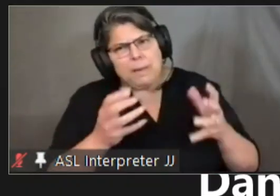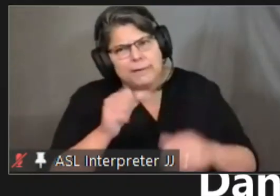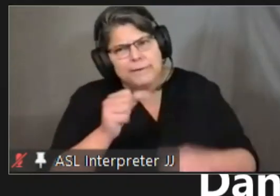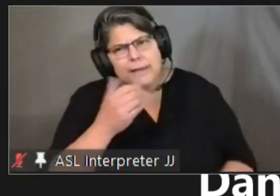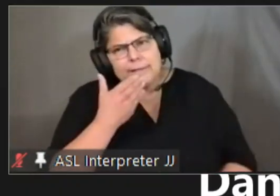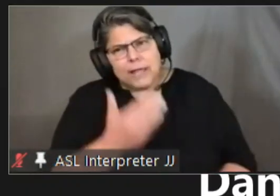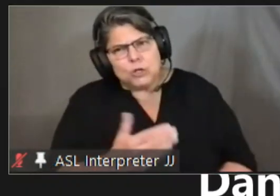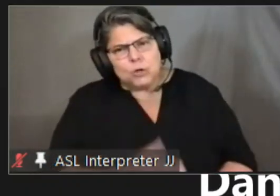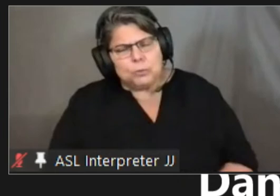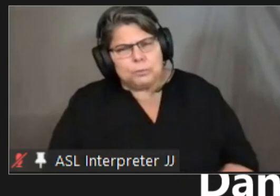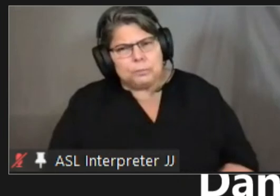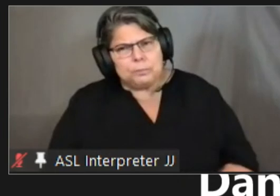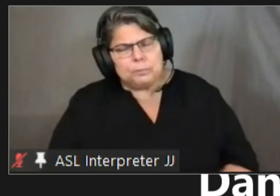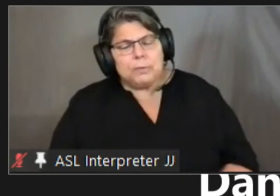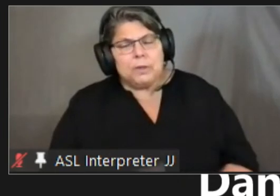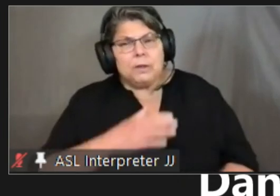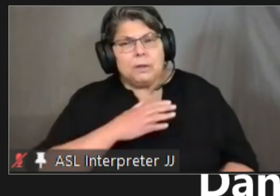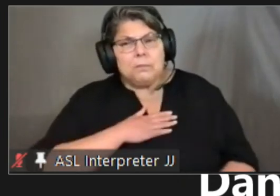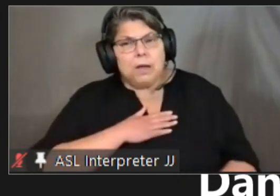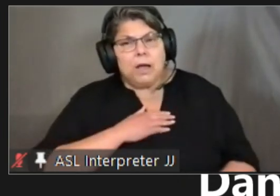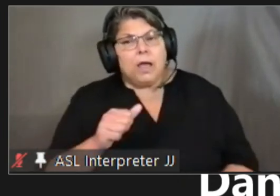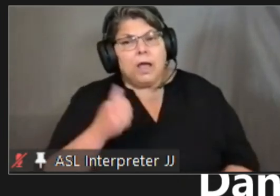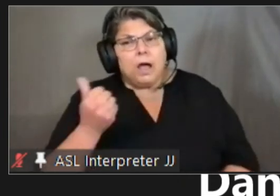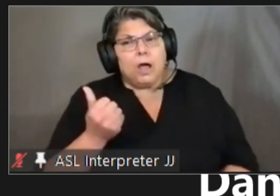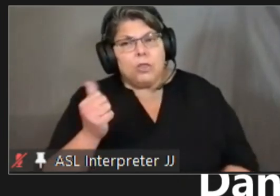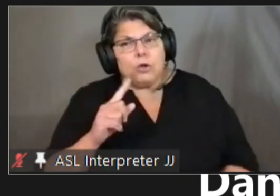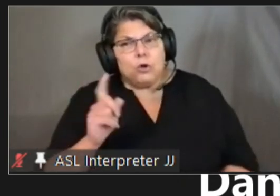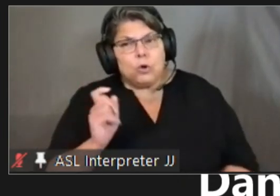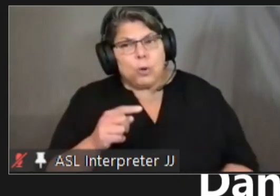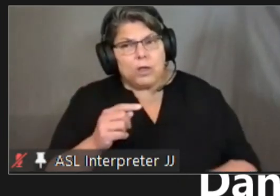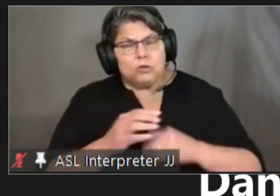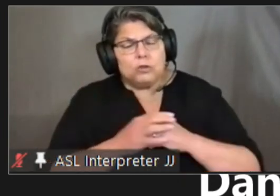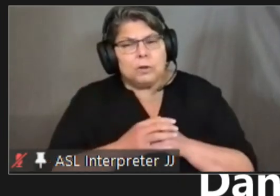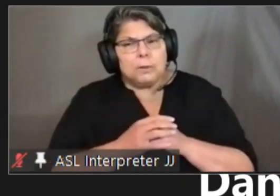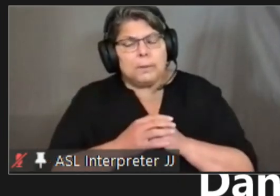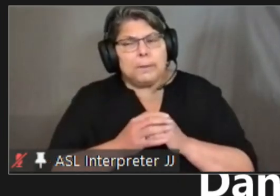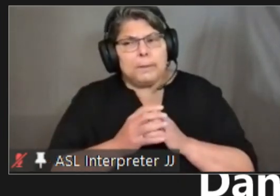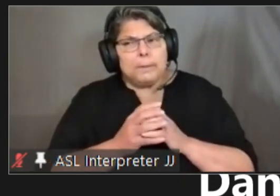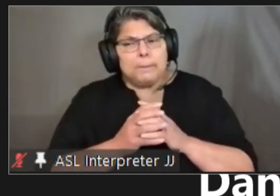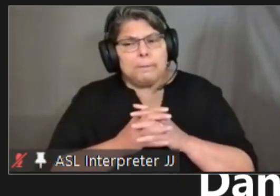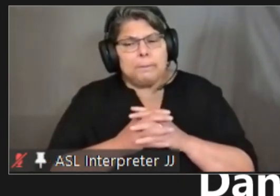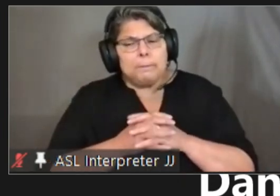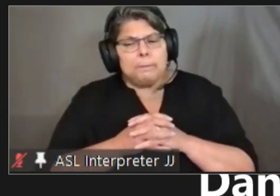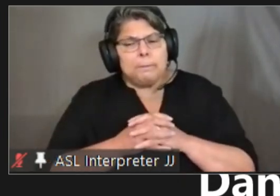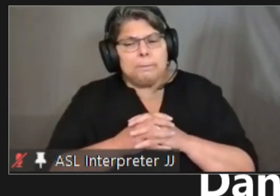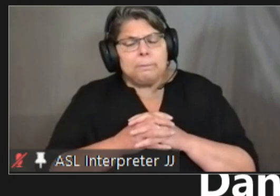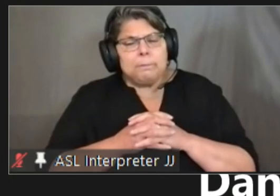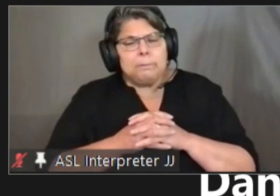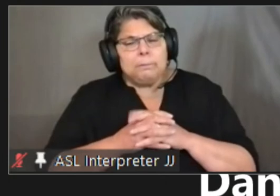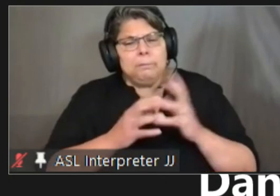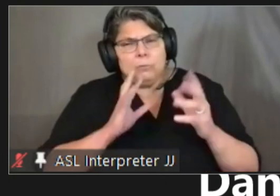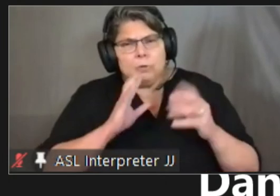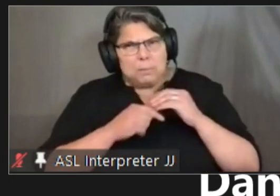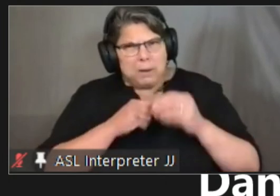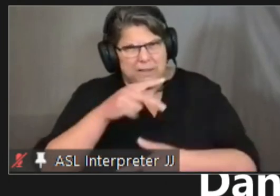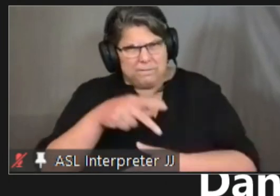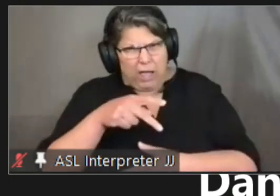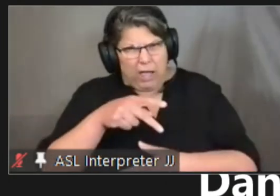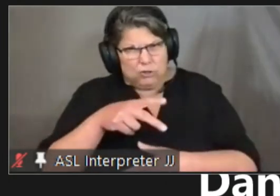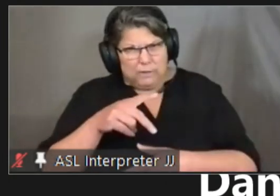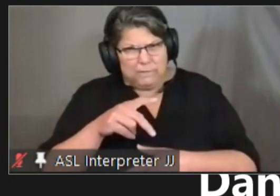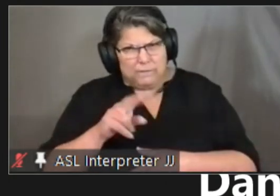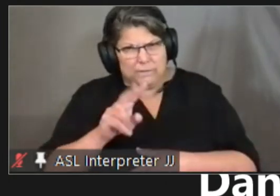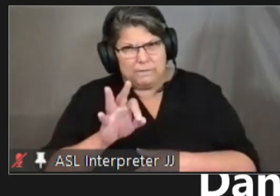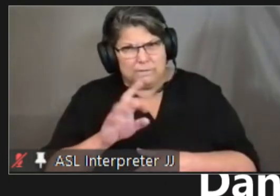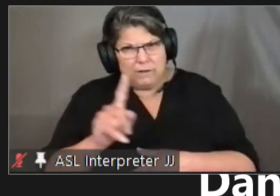my other question is regarding pfizer i think i've seen